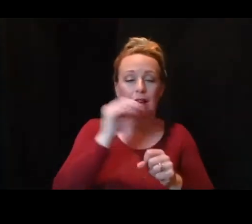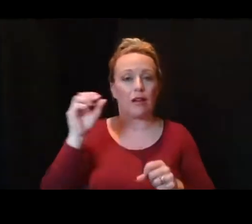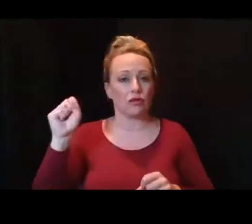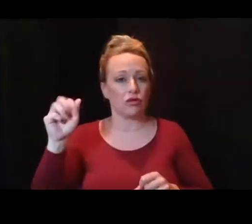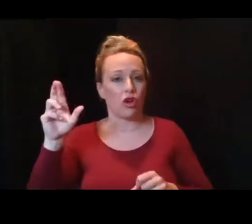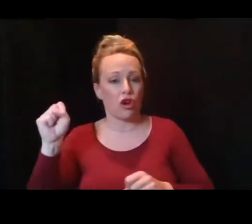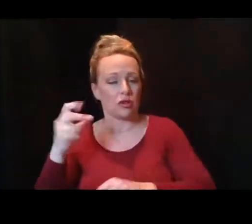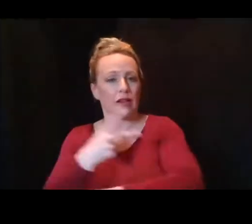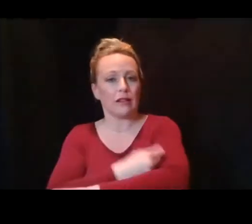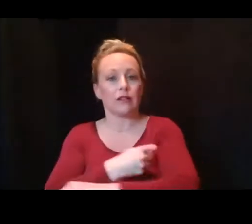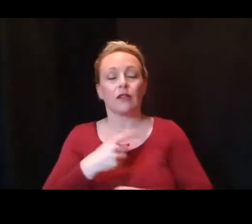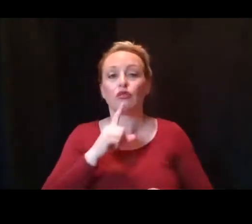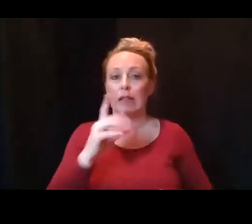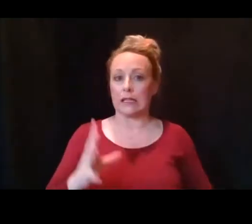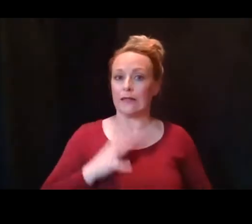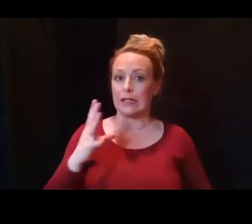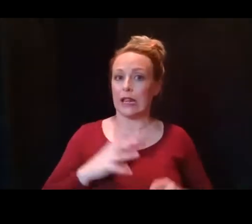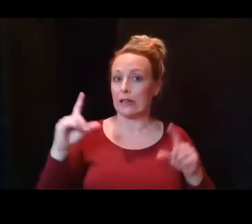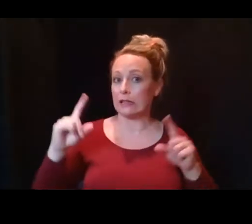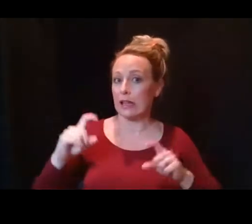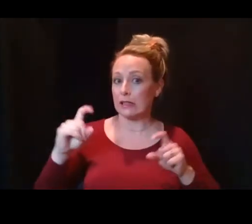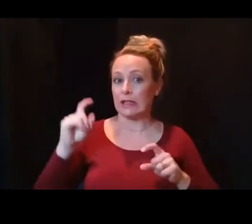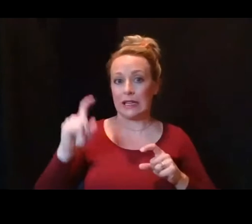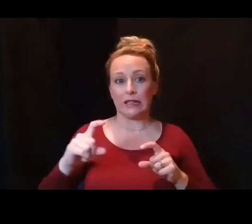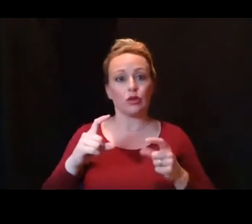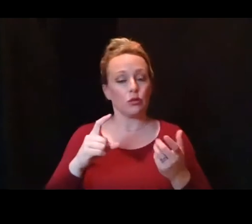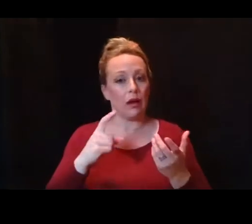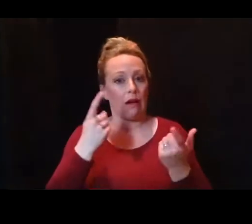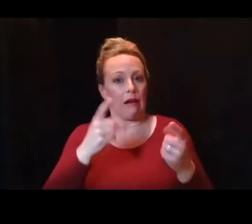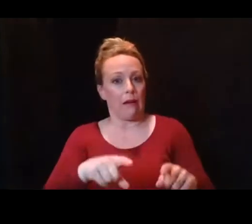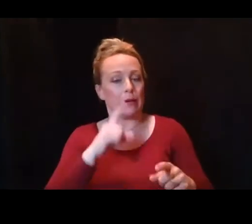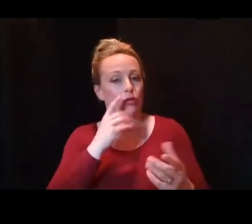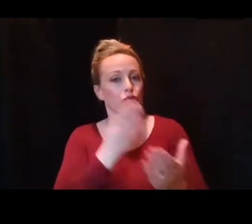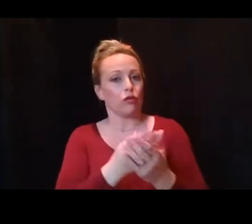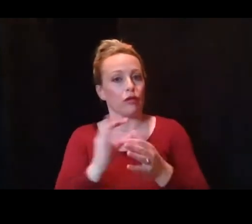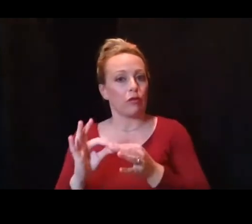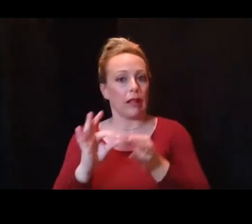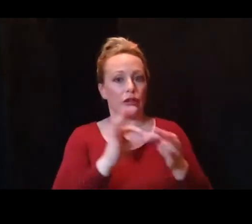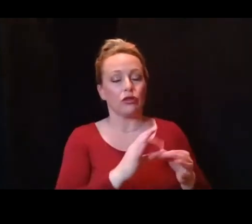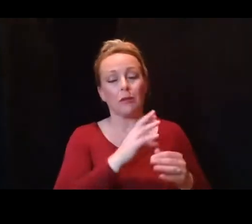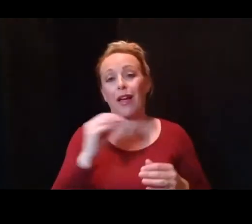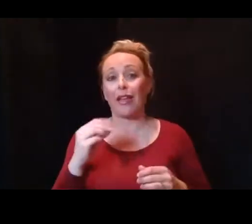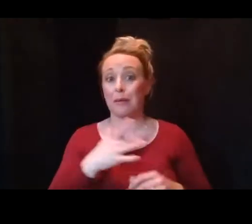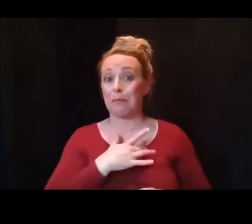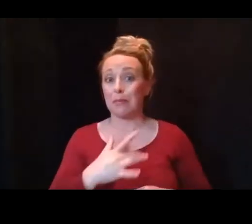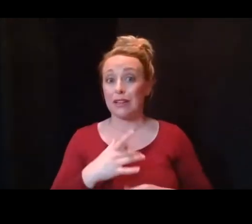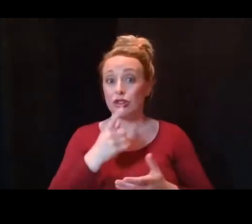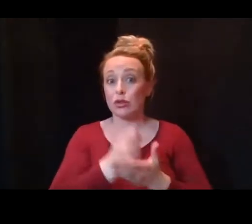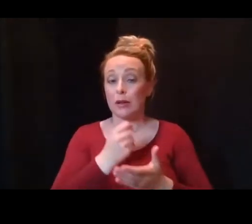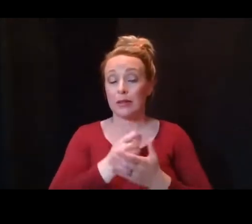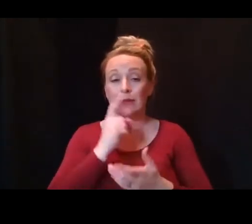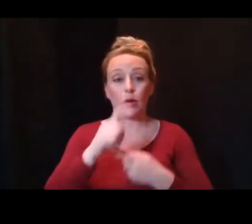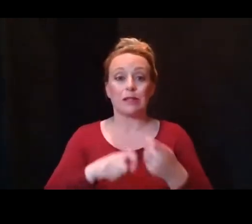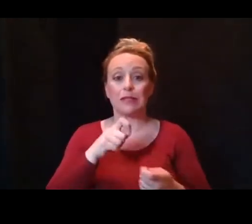is needed to prove the relationship and the usual treatments for blood clotting, certain blood